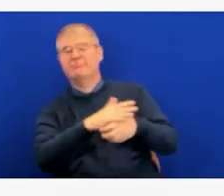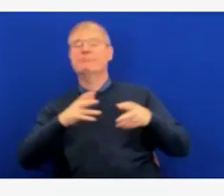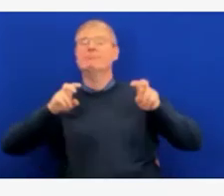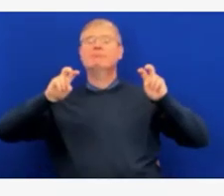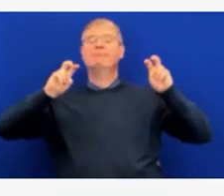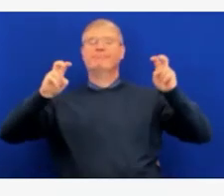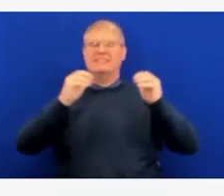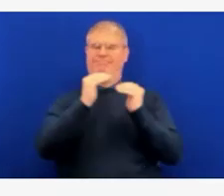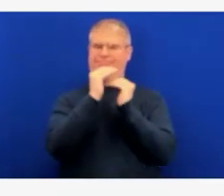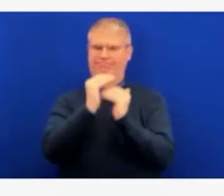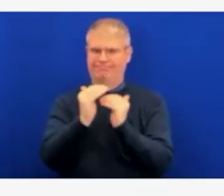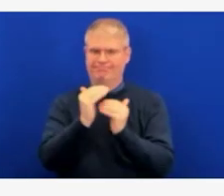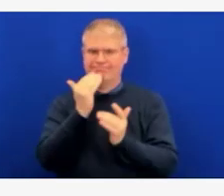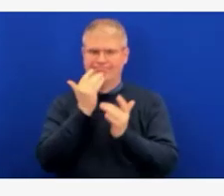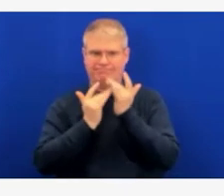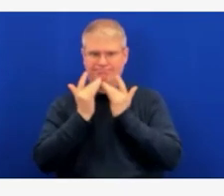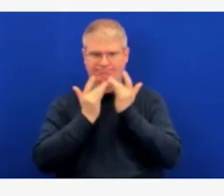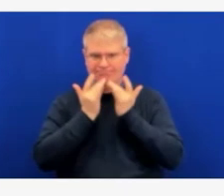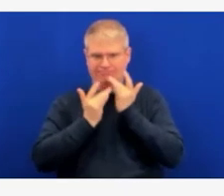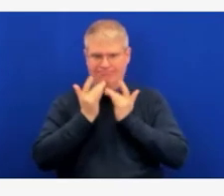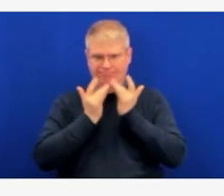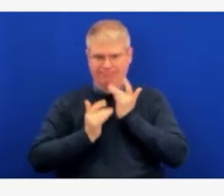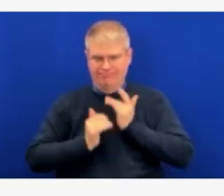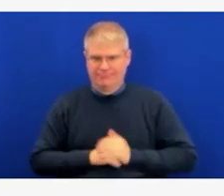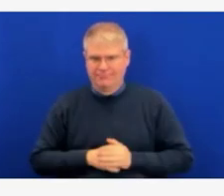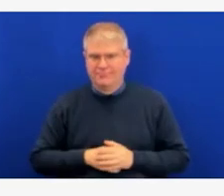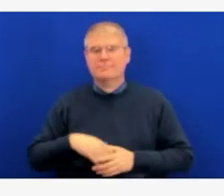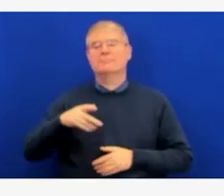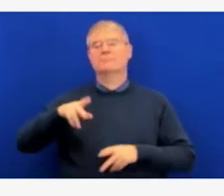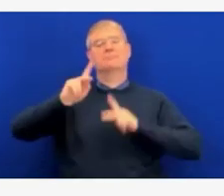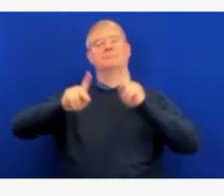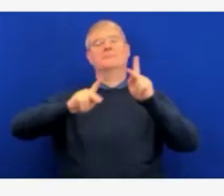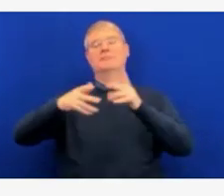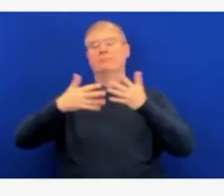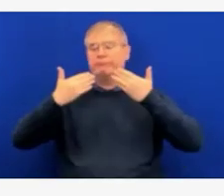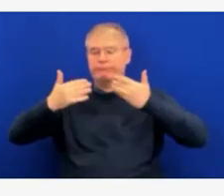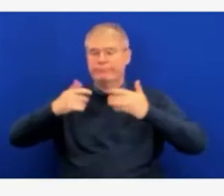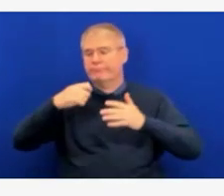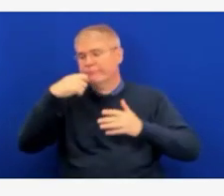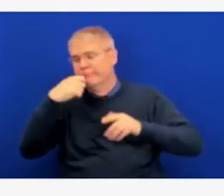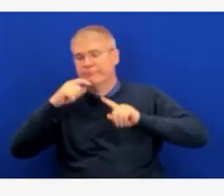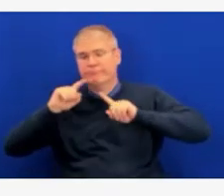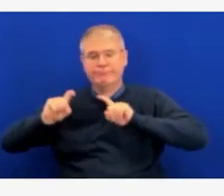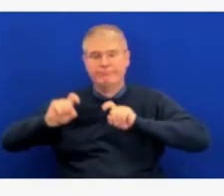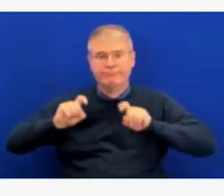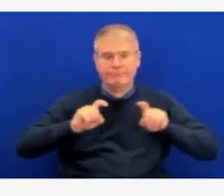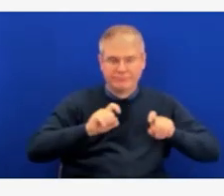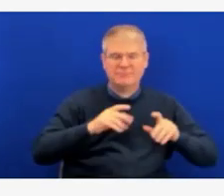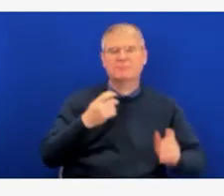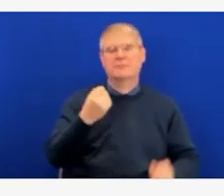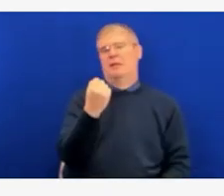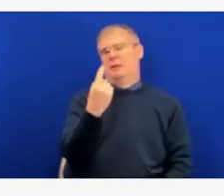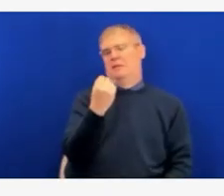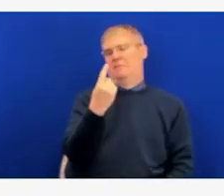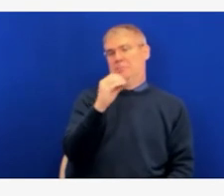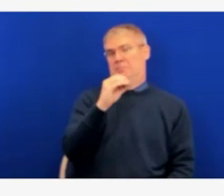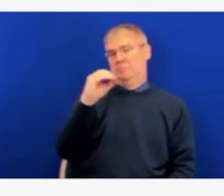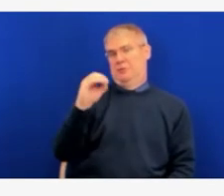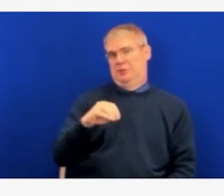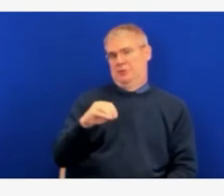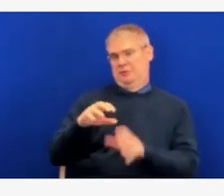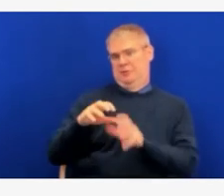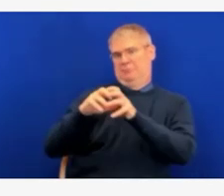more than double the 5% that we like to see. Over half of eligible Idahoans have completed their vaccine series.